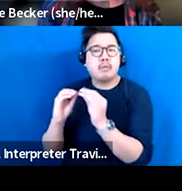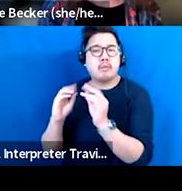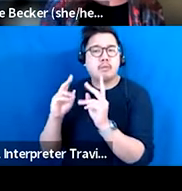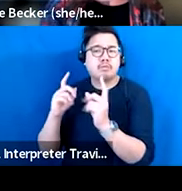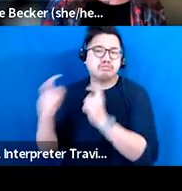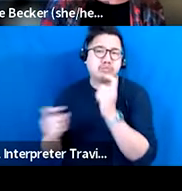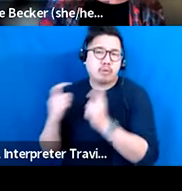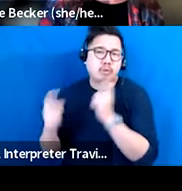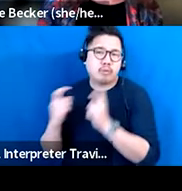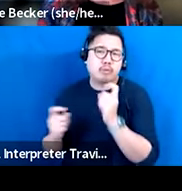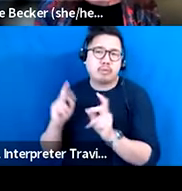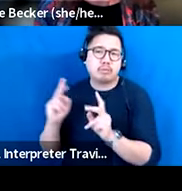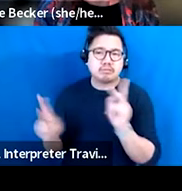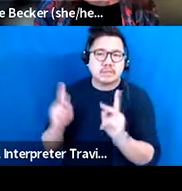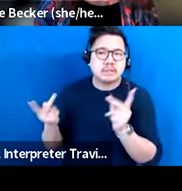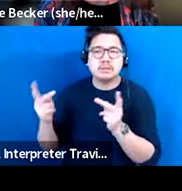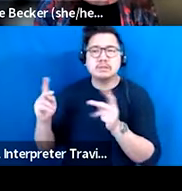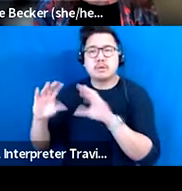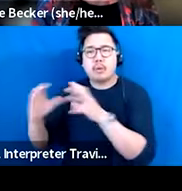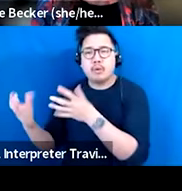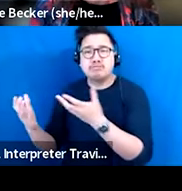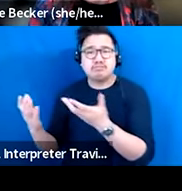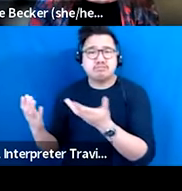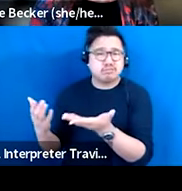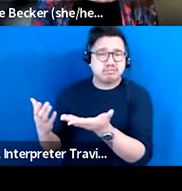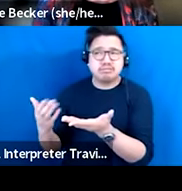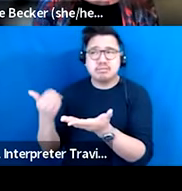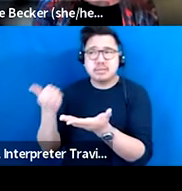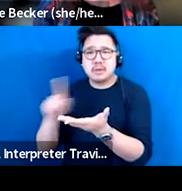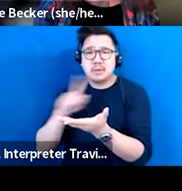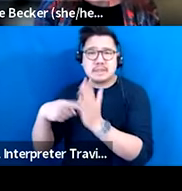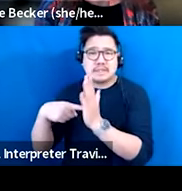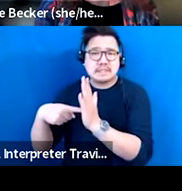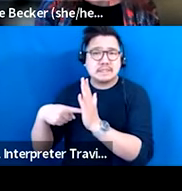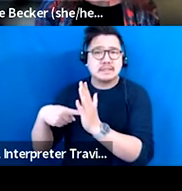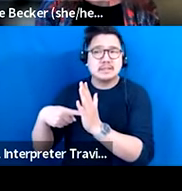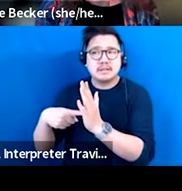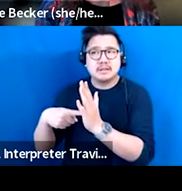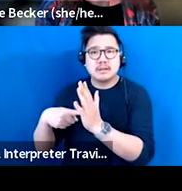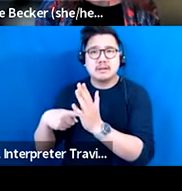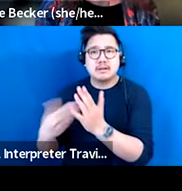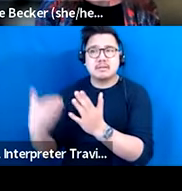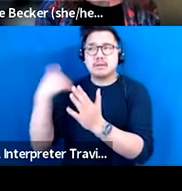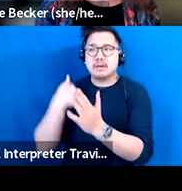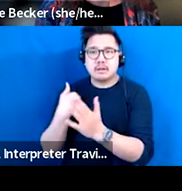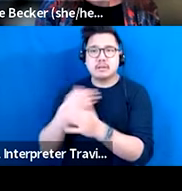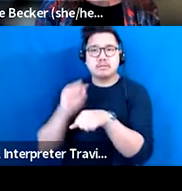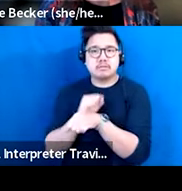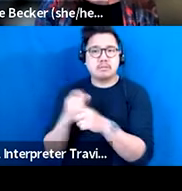I don't know, just some practical, if anyone has anything, examples that really worked for your organizations.